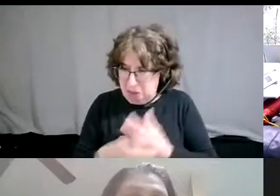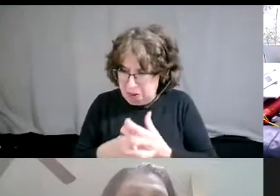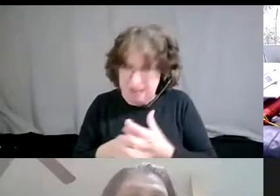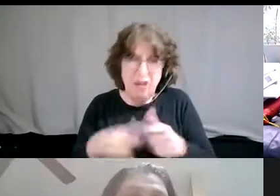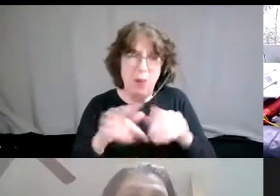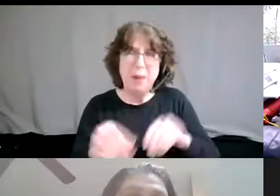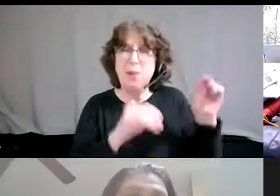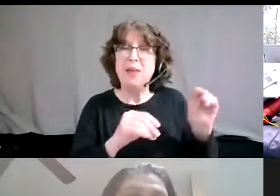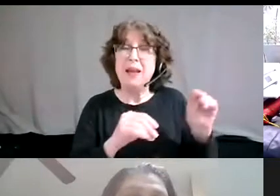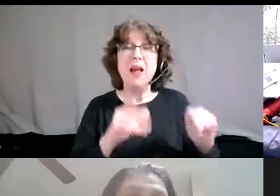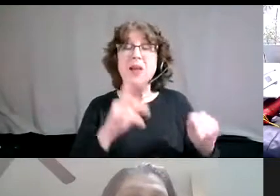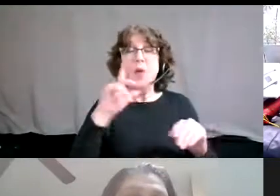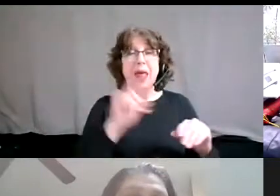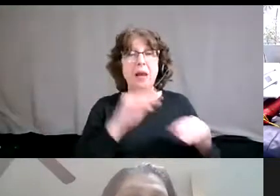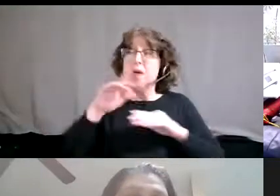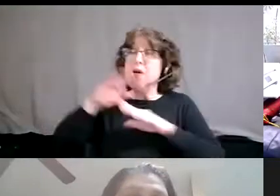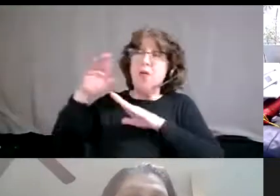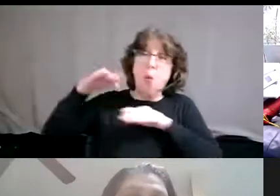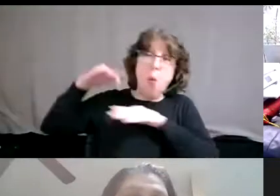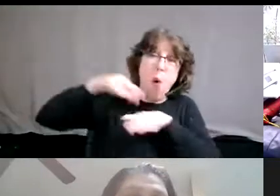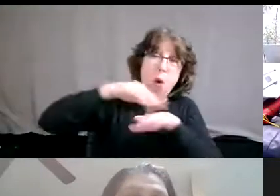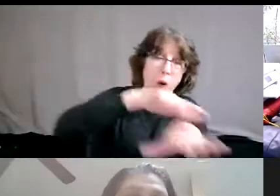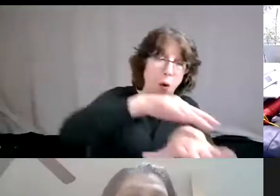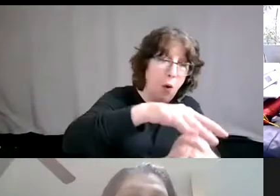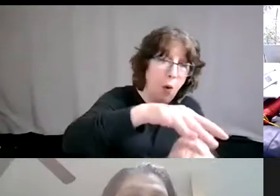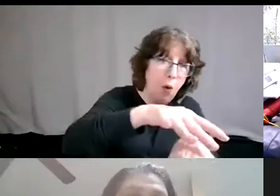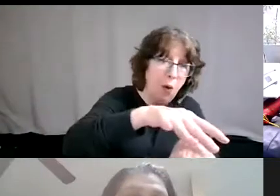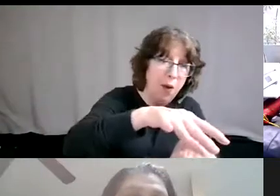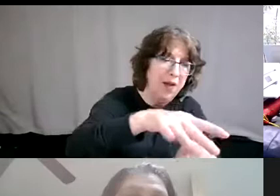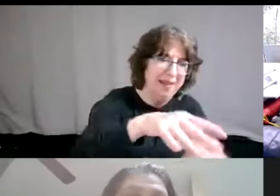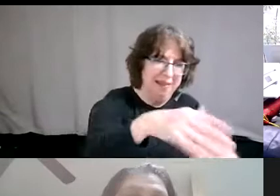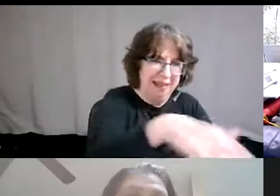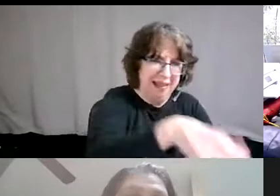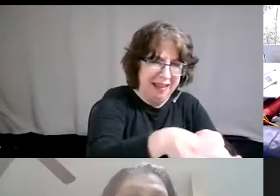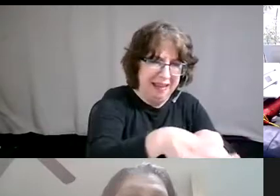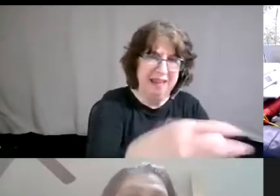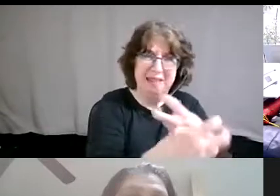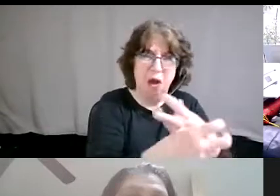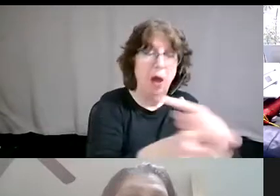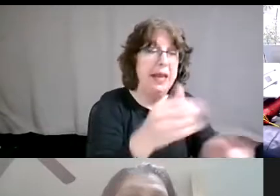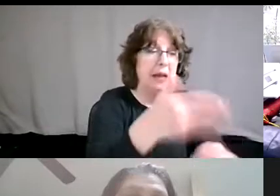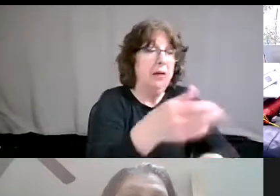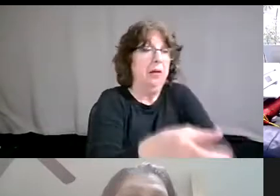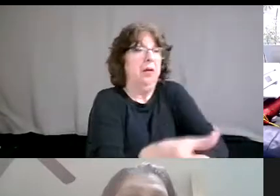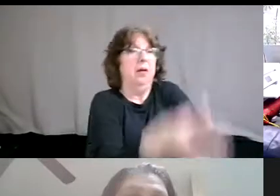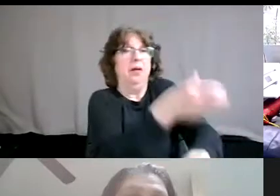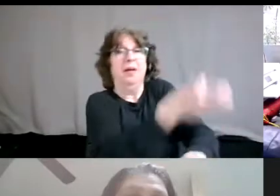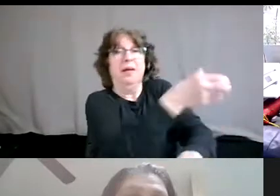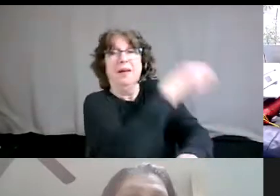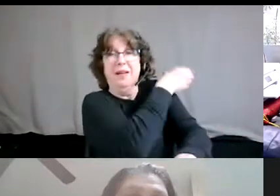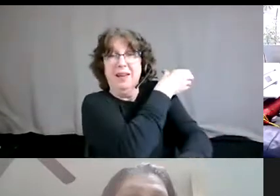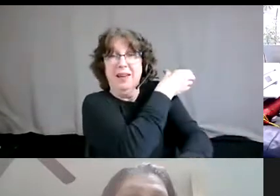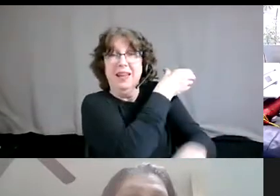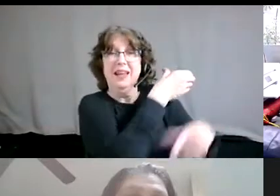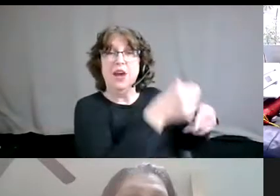Because of upstream is where the toxicity is. It doesn't matter how many times you re-dig your well and try